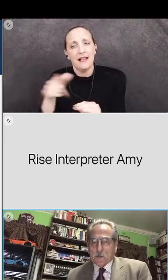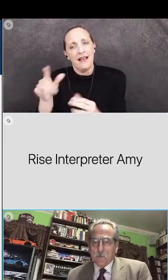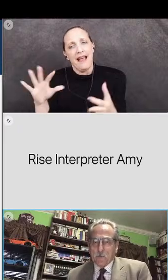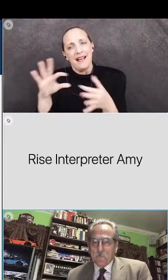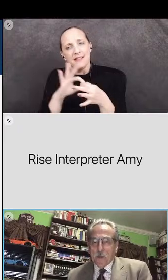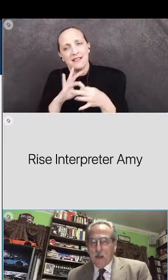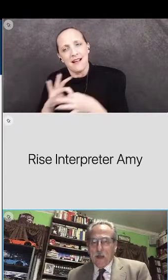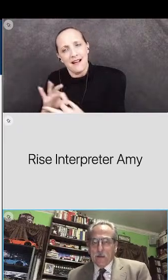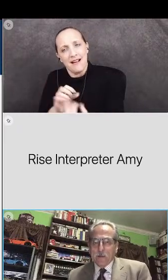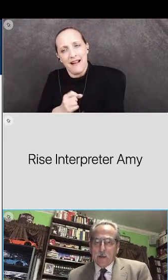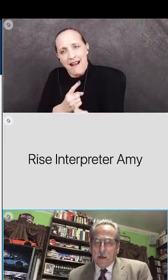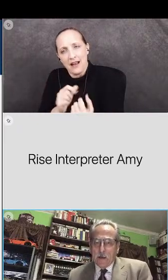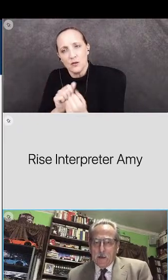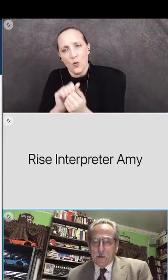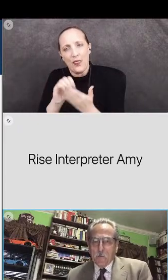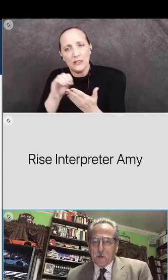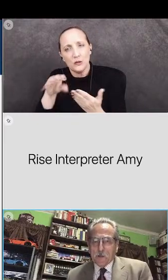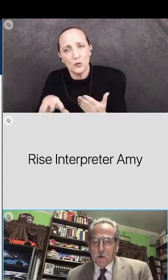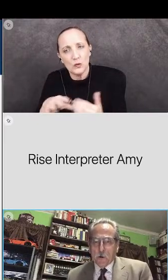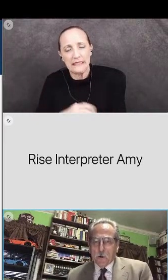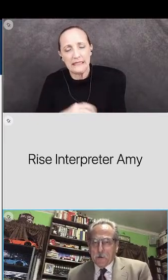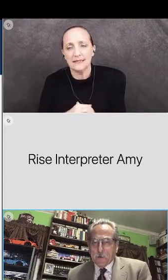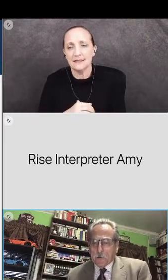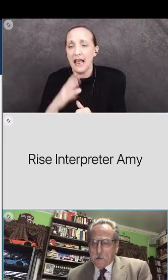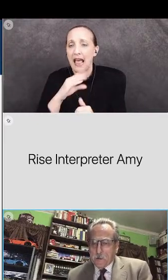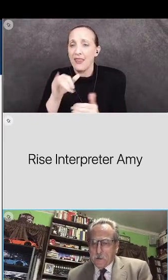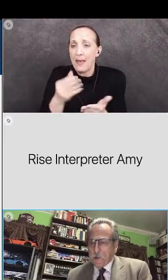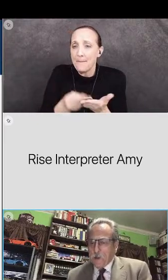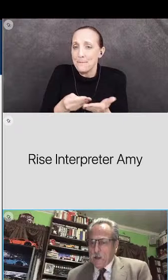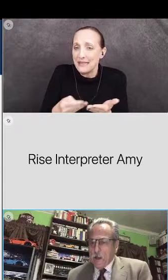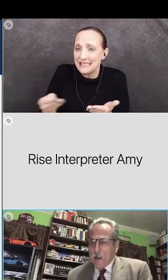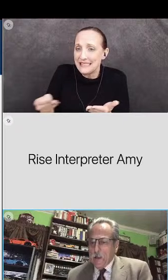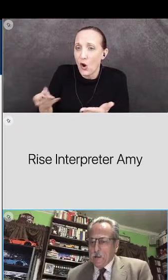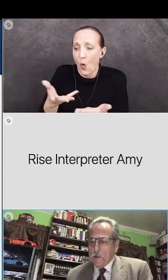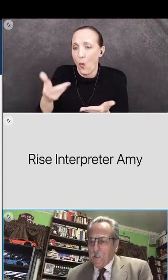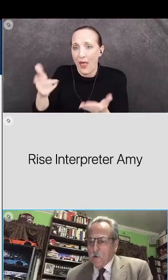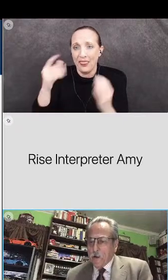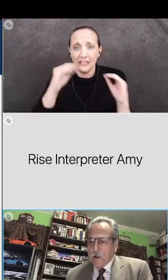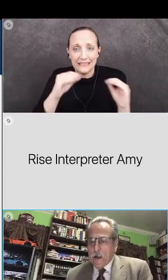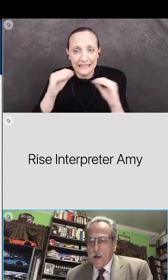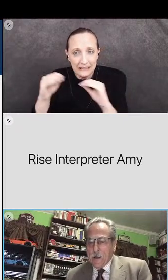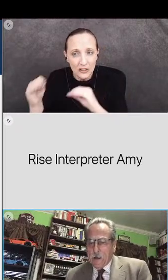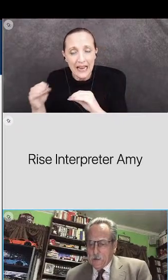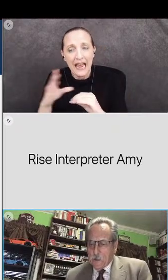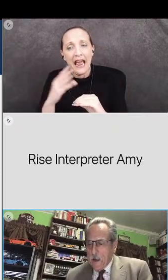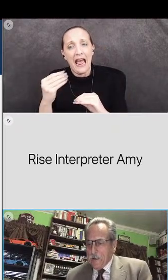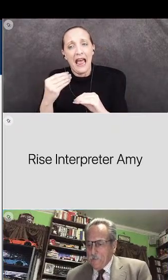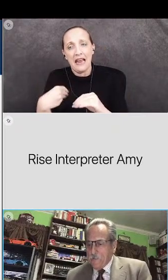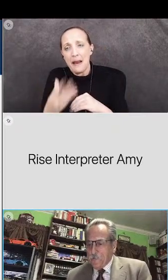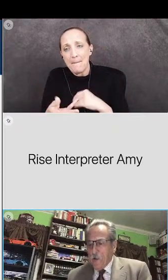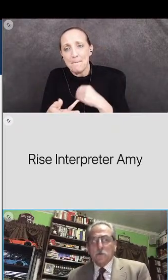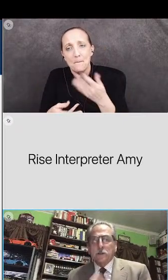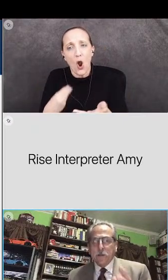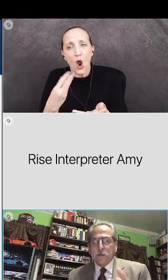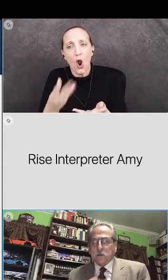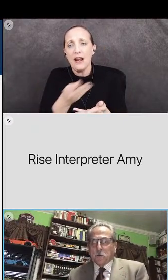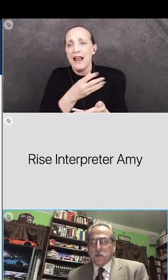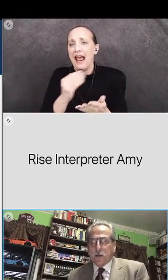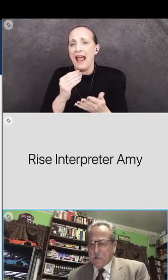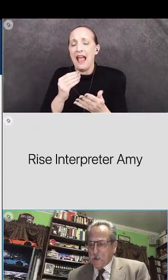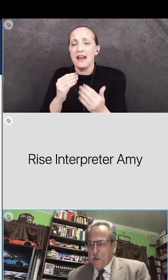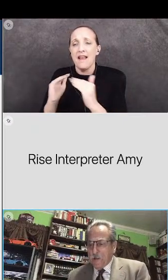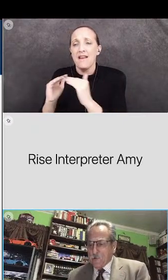their students and the material that they're teaching and imparting and fellow